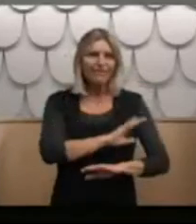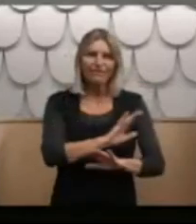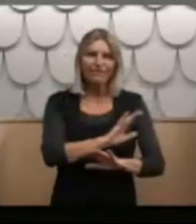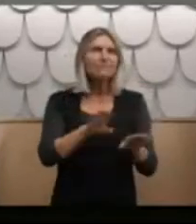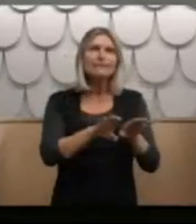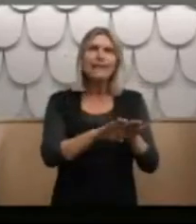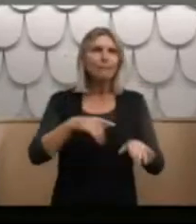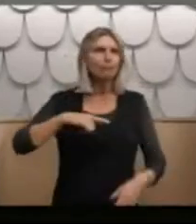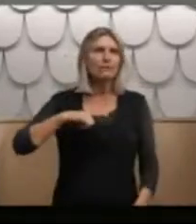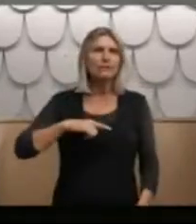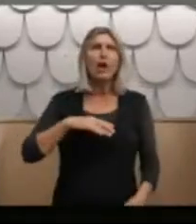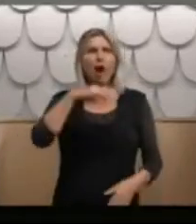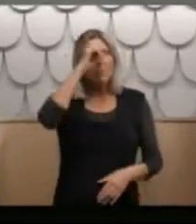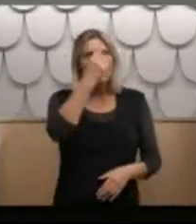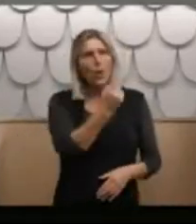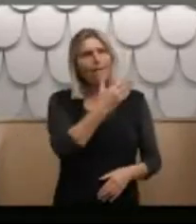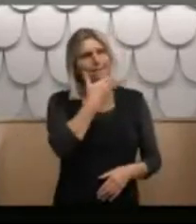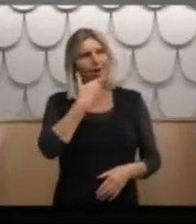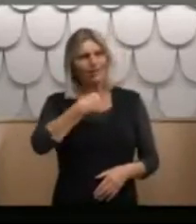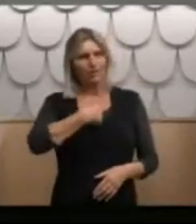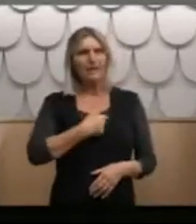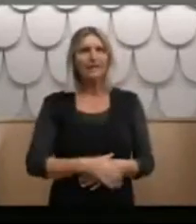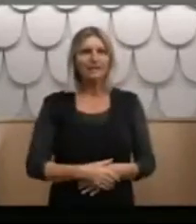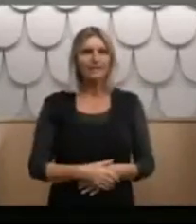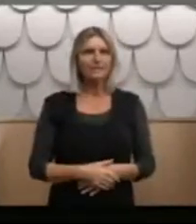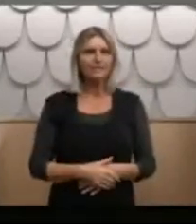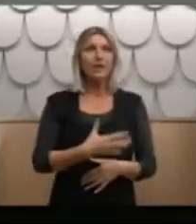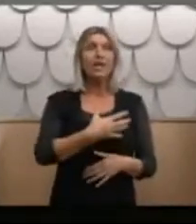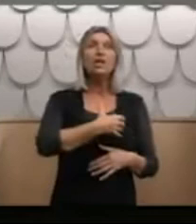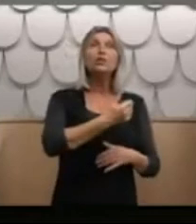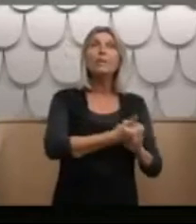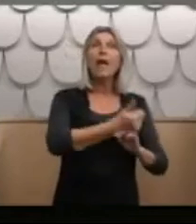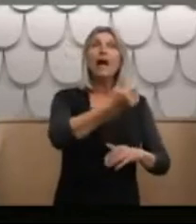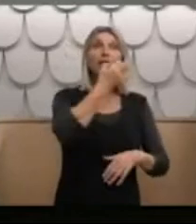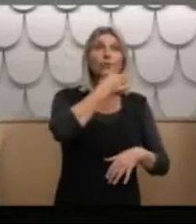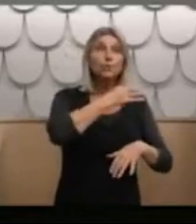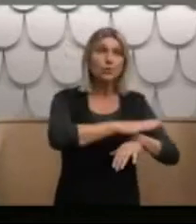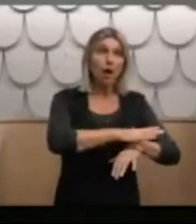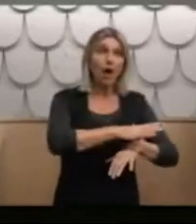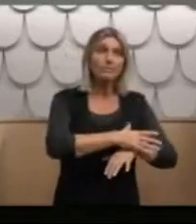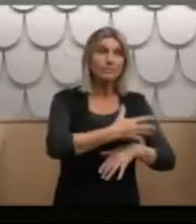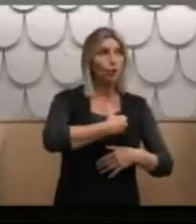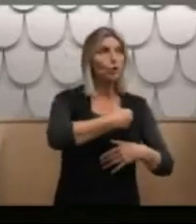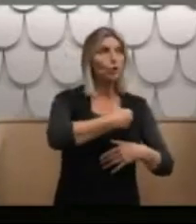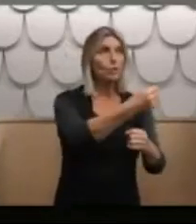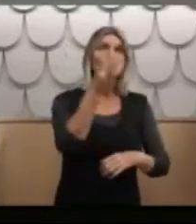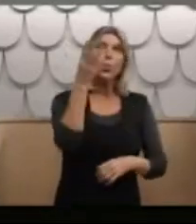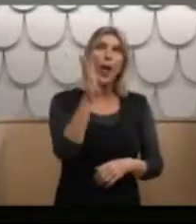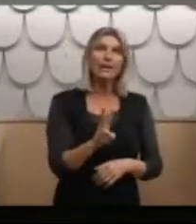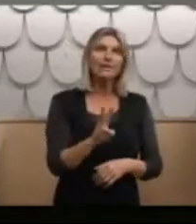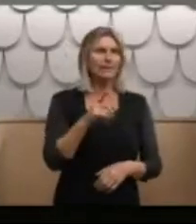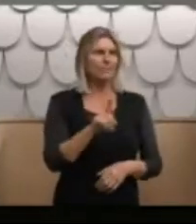remember that being one who was nice to me, he took me out a few times on outings and he took me to Wellington. However,